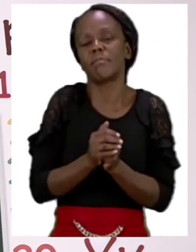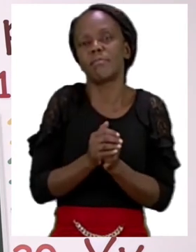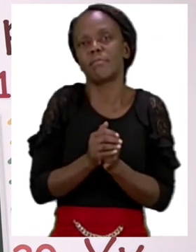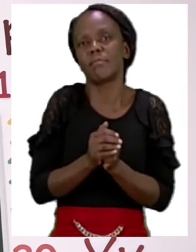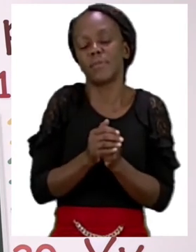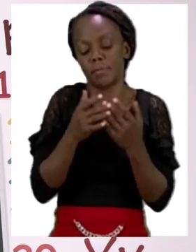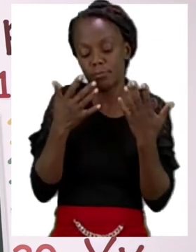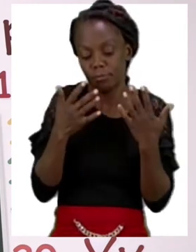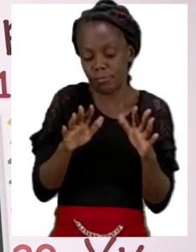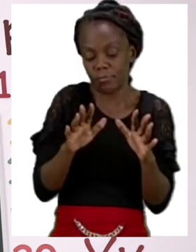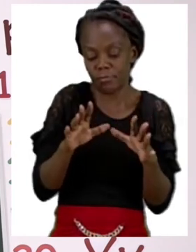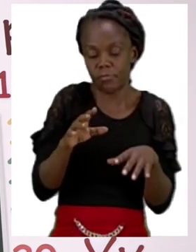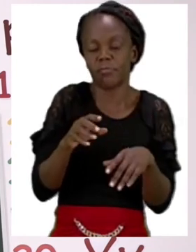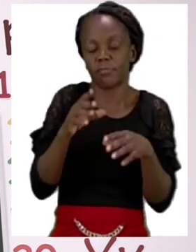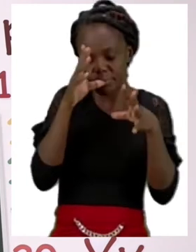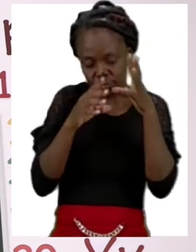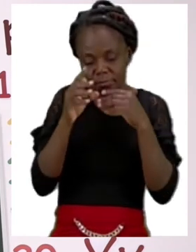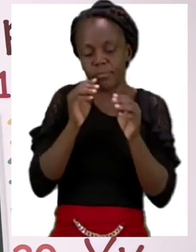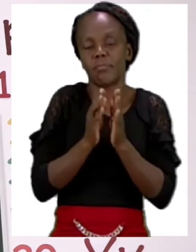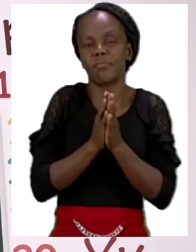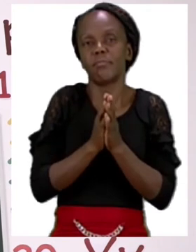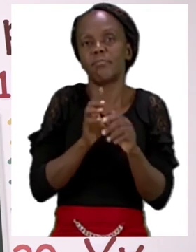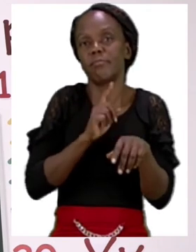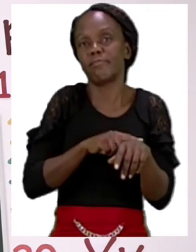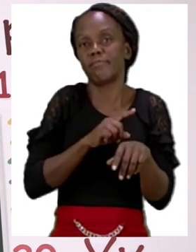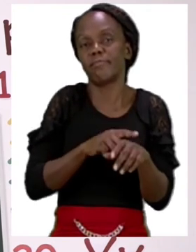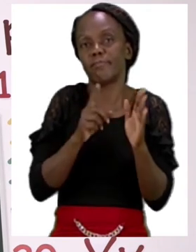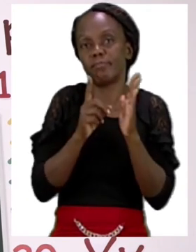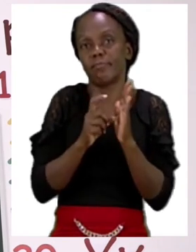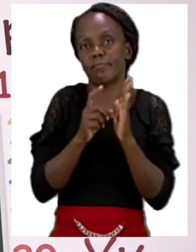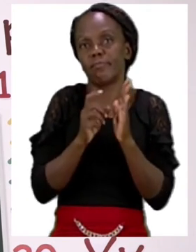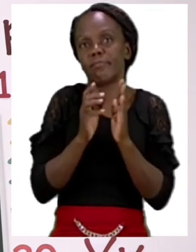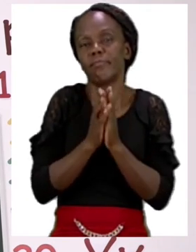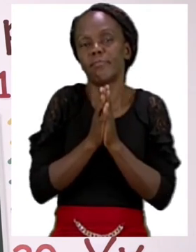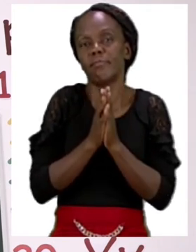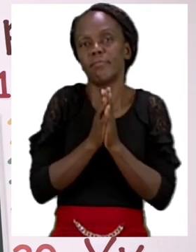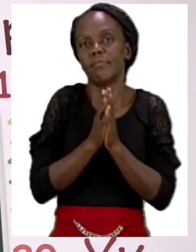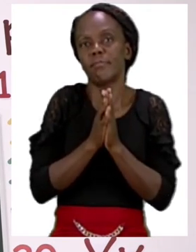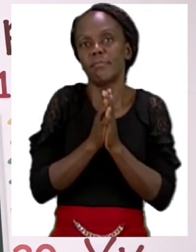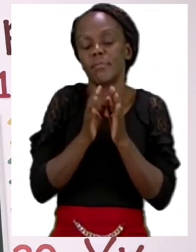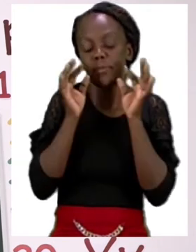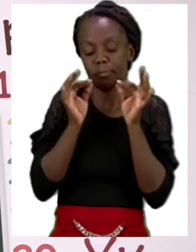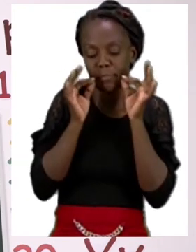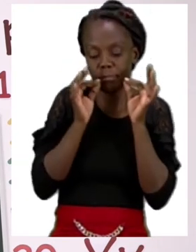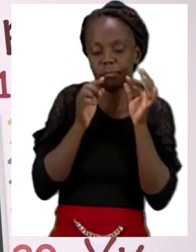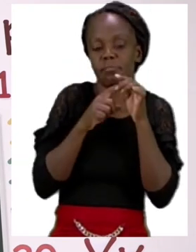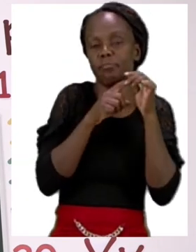our lesson, it's time to sanitize. And this time we can sing our special sanitizing song.